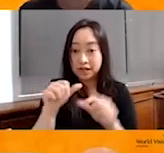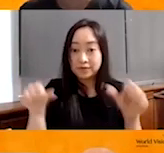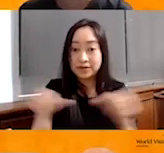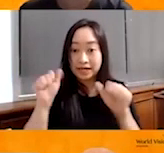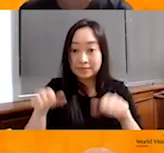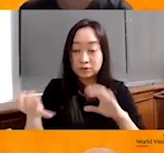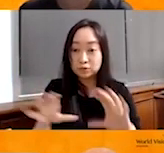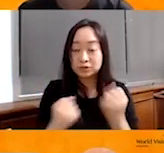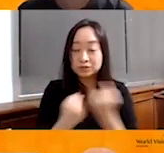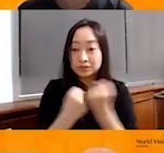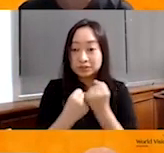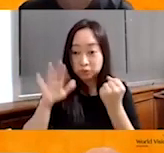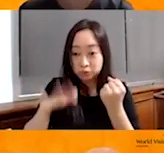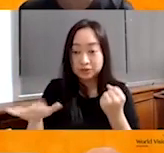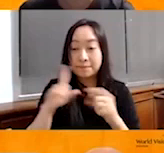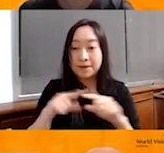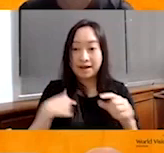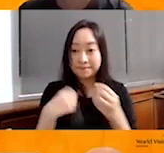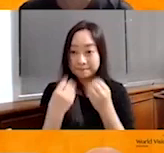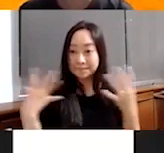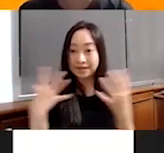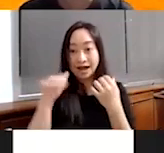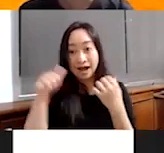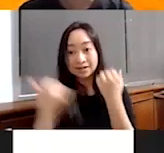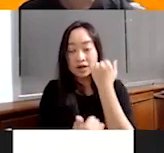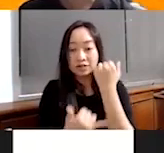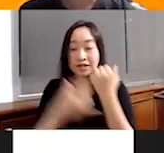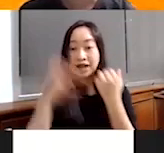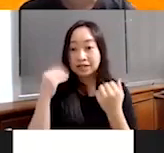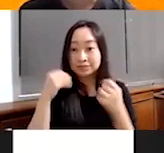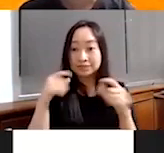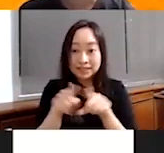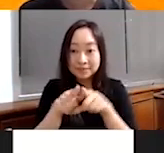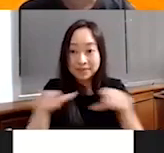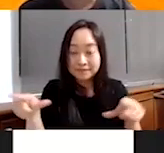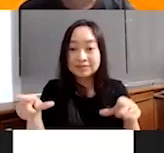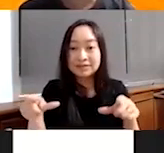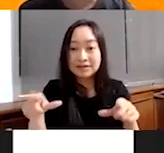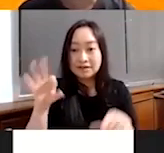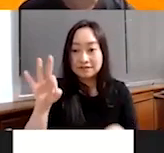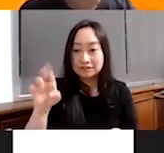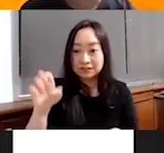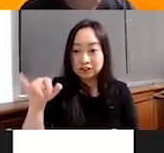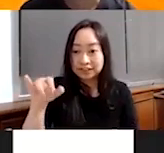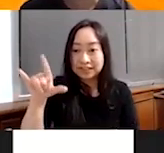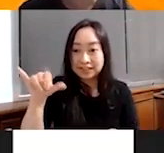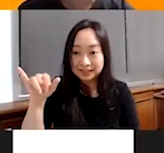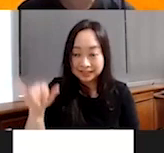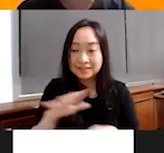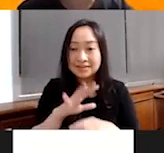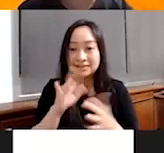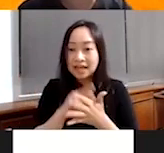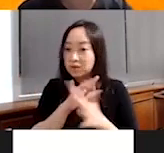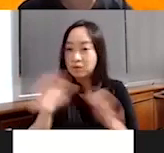sponsorship of children, but there are many countries that are experiencing the same level of virginity that do not allow, uh,